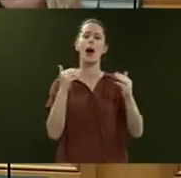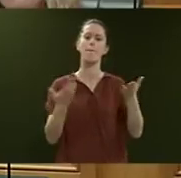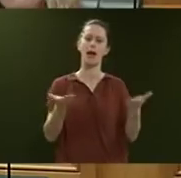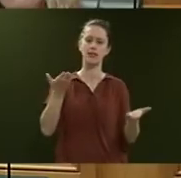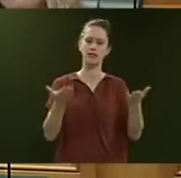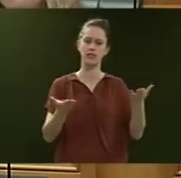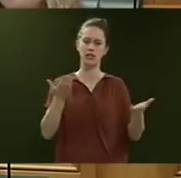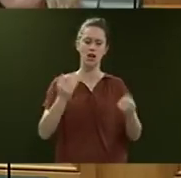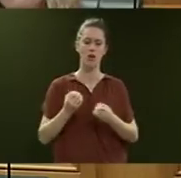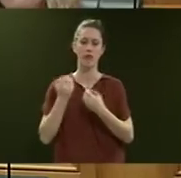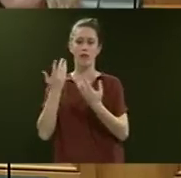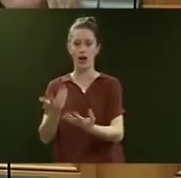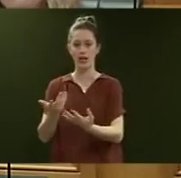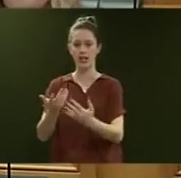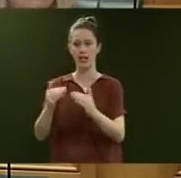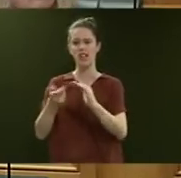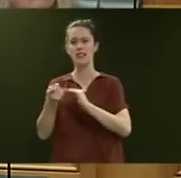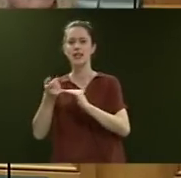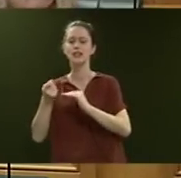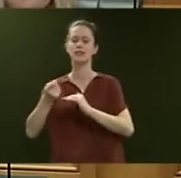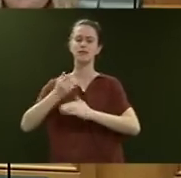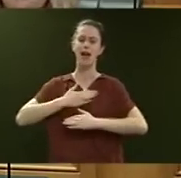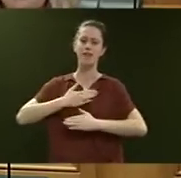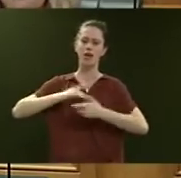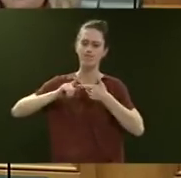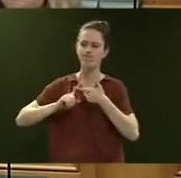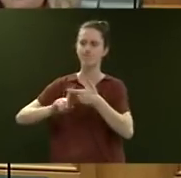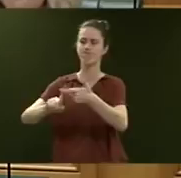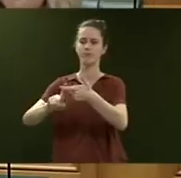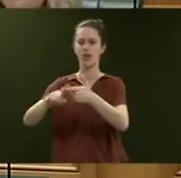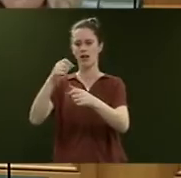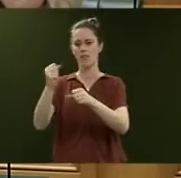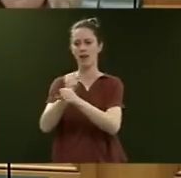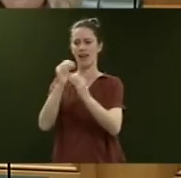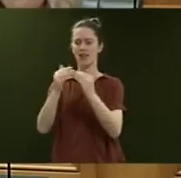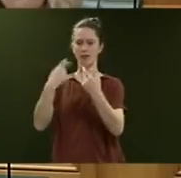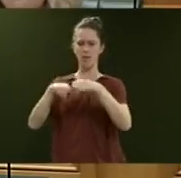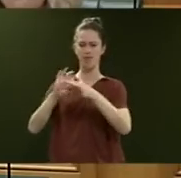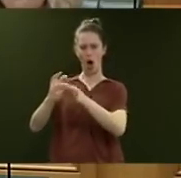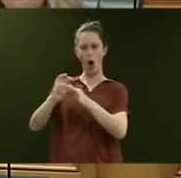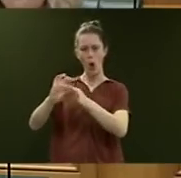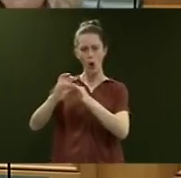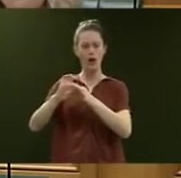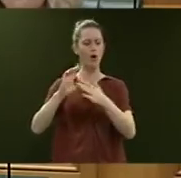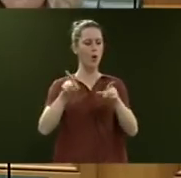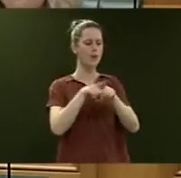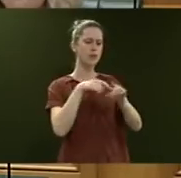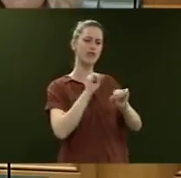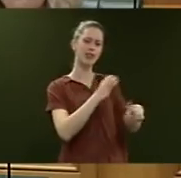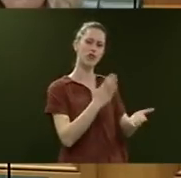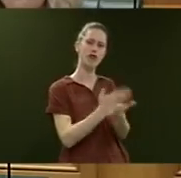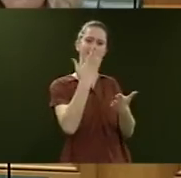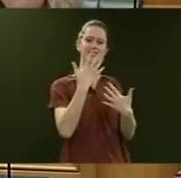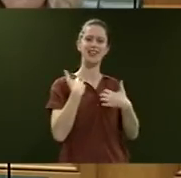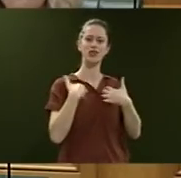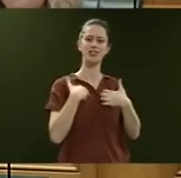between providing tenants with security of tenure and allowing them to make their house a home while protecting the rights and interests